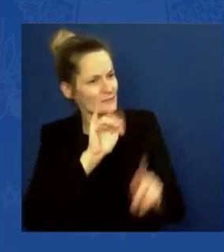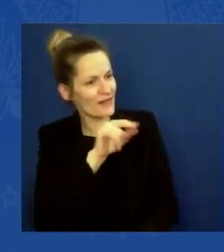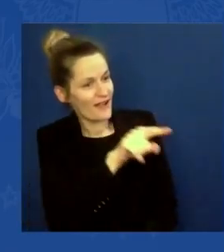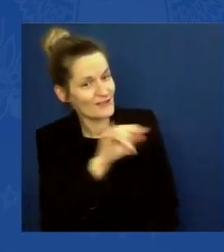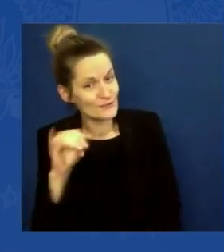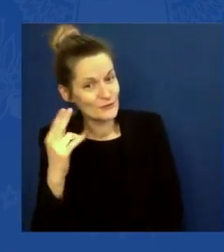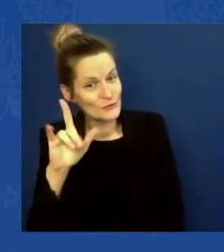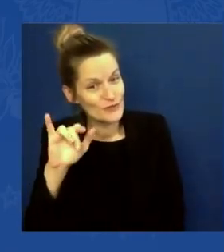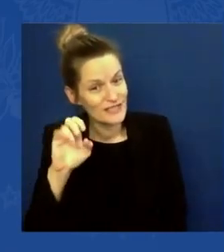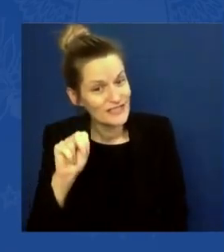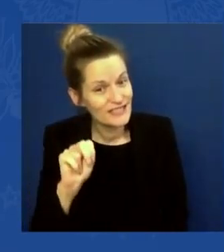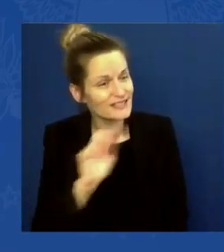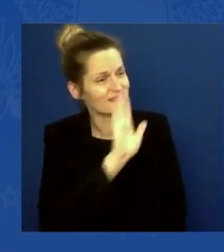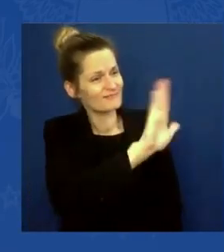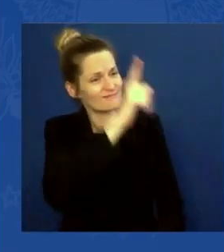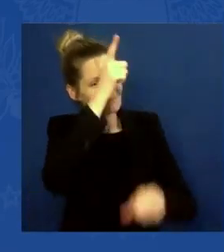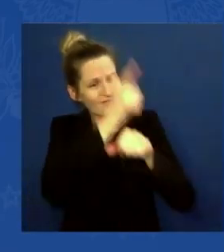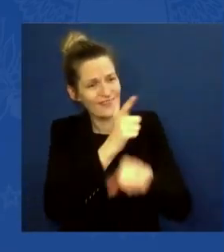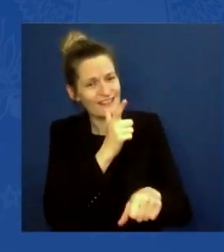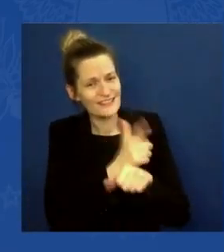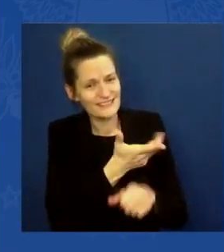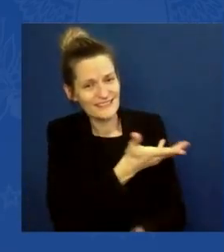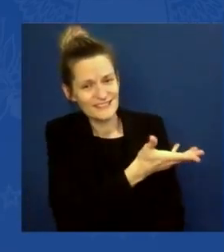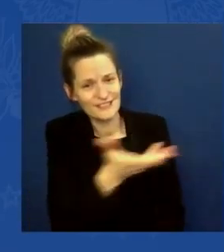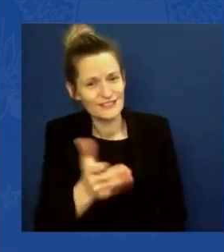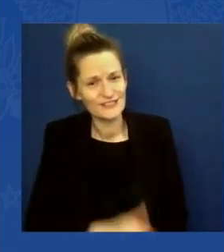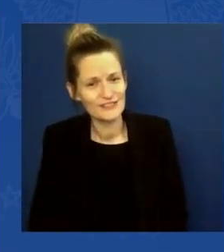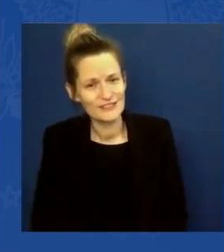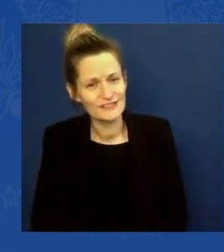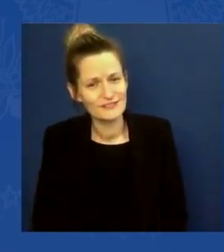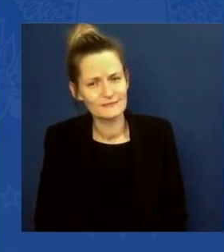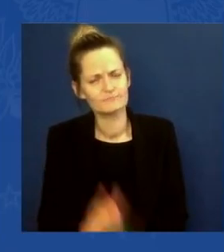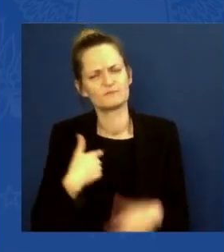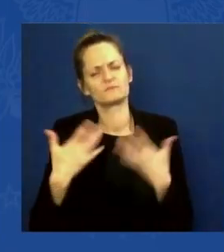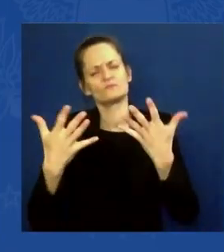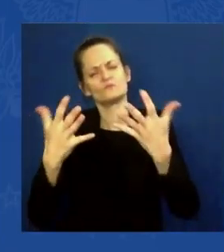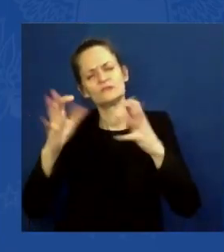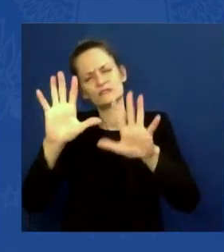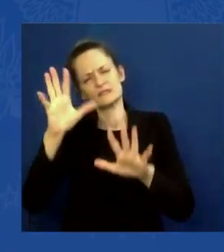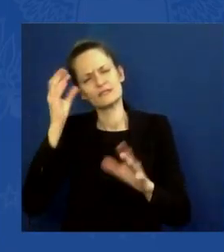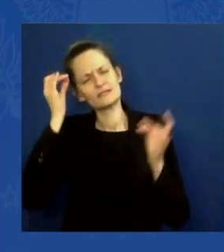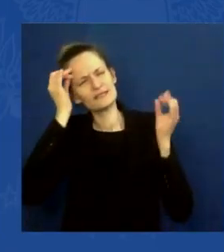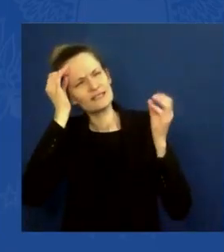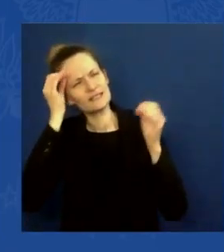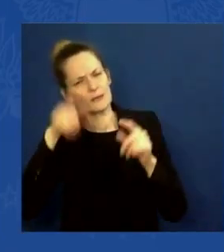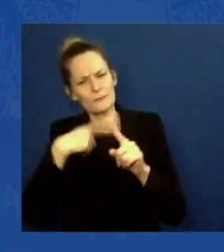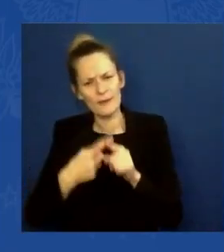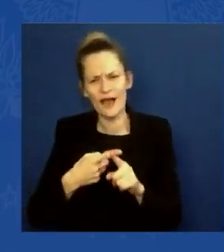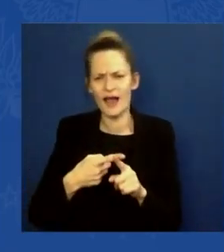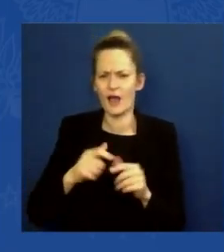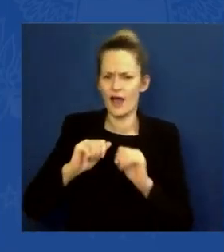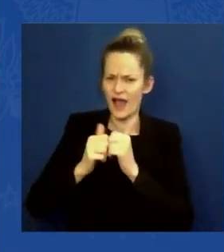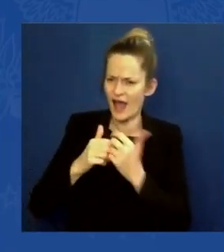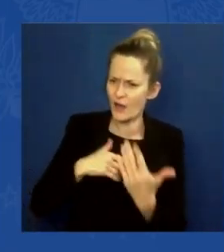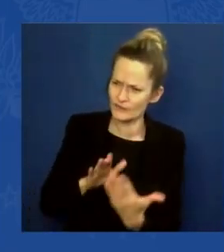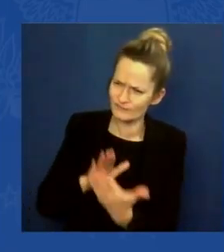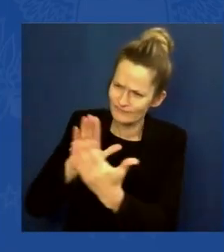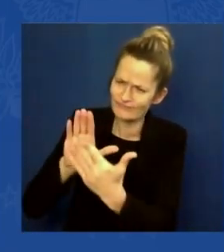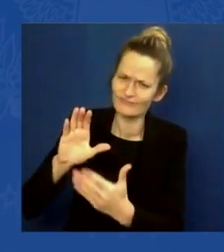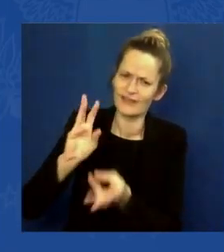I think jobs. I had a meeting with over 140 heads of state on Zoom when we hosted out of the White House.